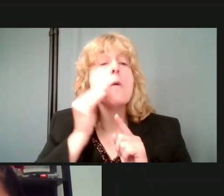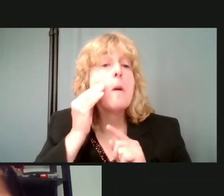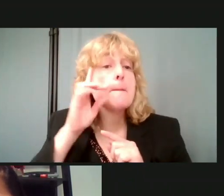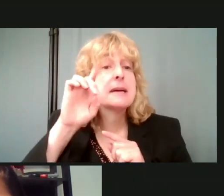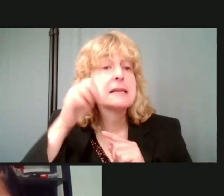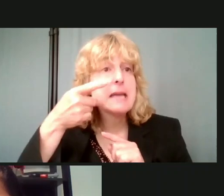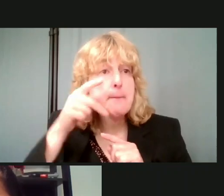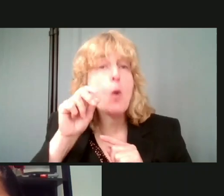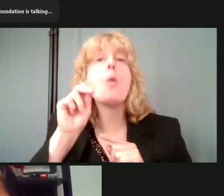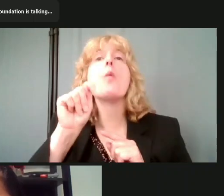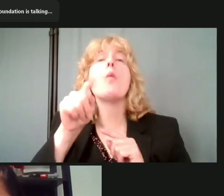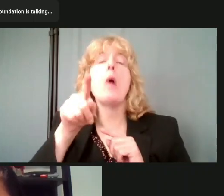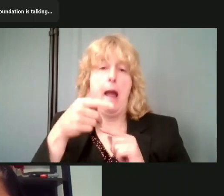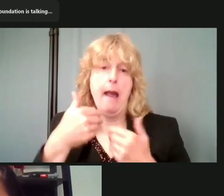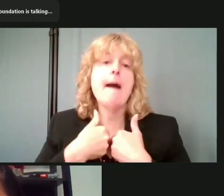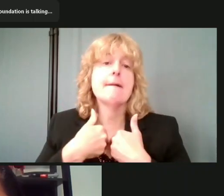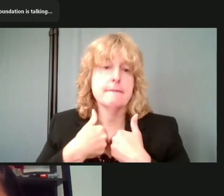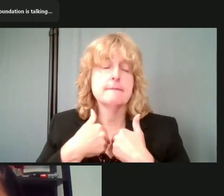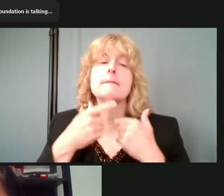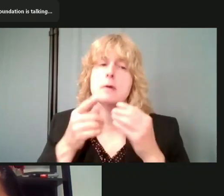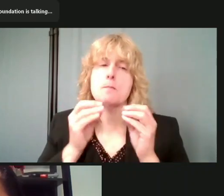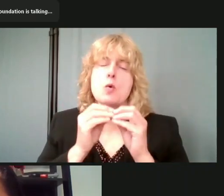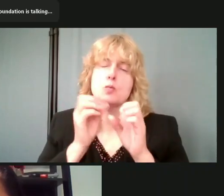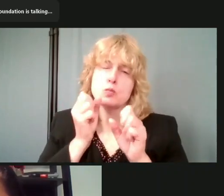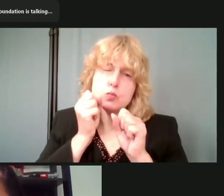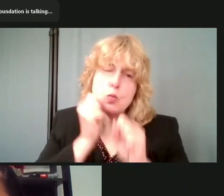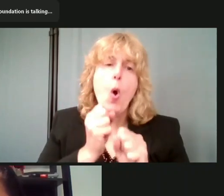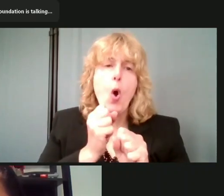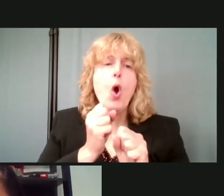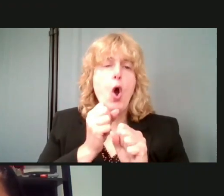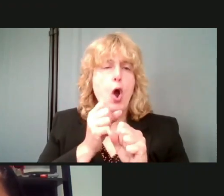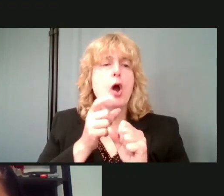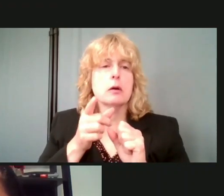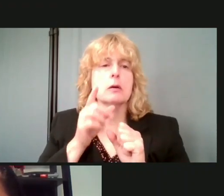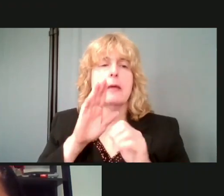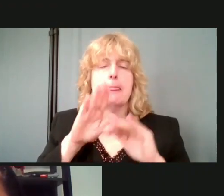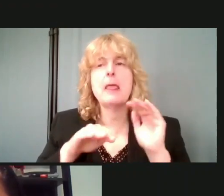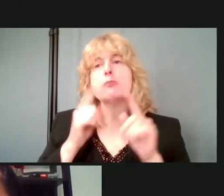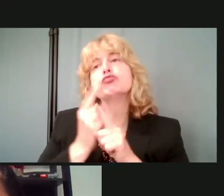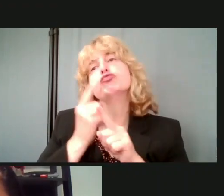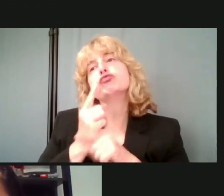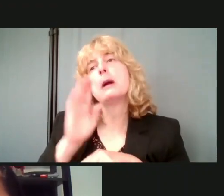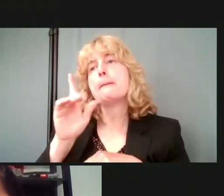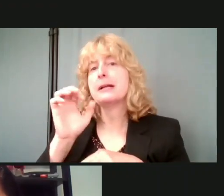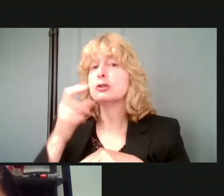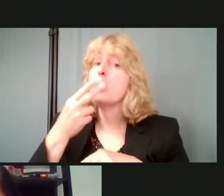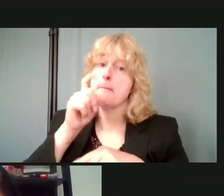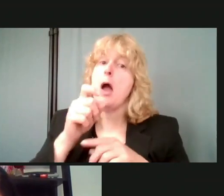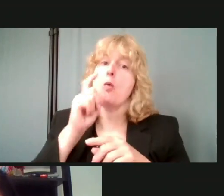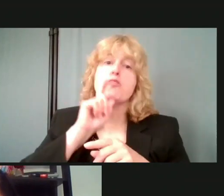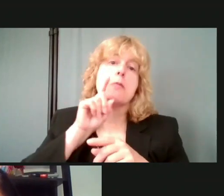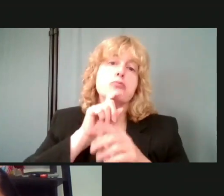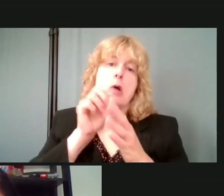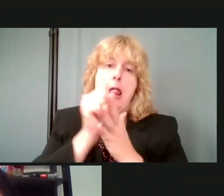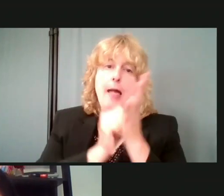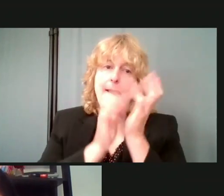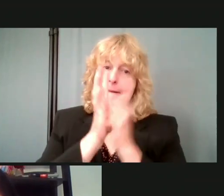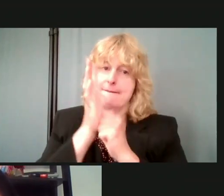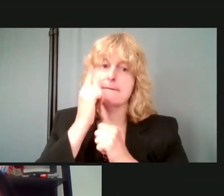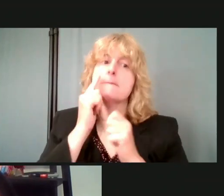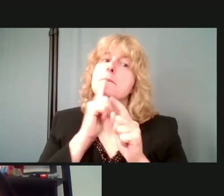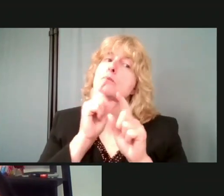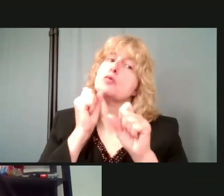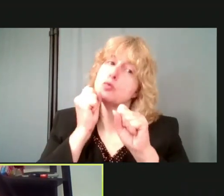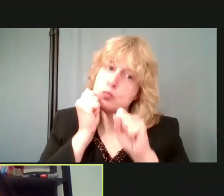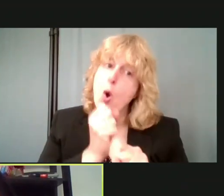So, uh, it's a stronger solution and you use it, uh, use it with gloves on rubber gloves on because it's a strong bleach.